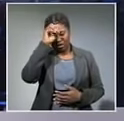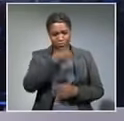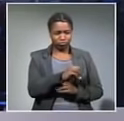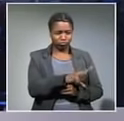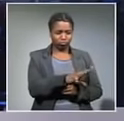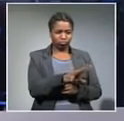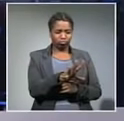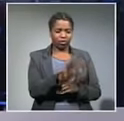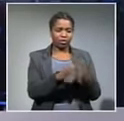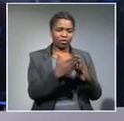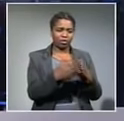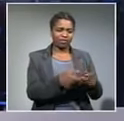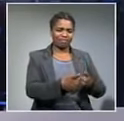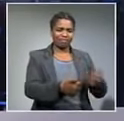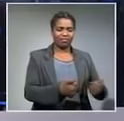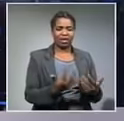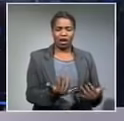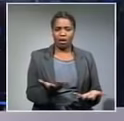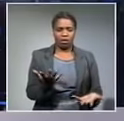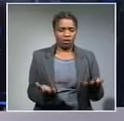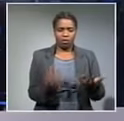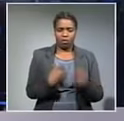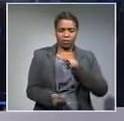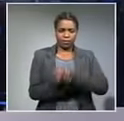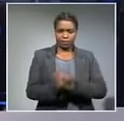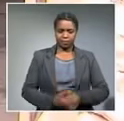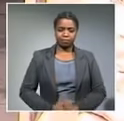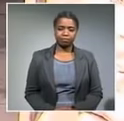boy reports on the ordinary people caught in the middle of this fight